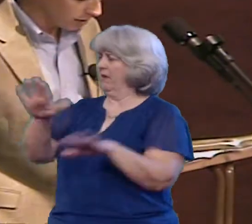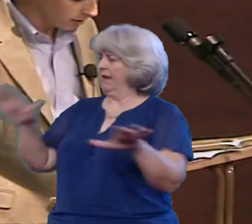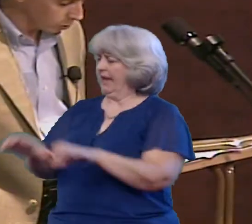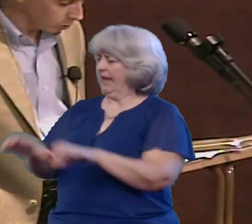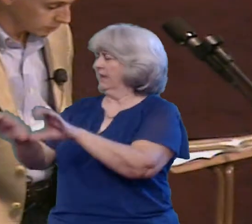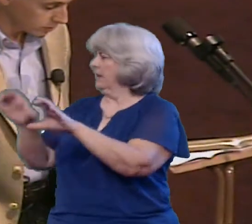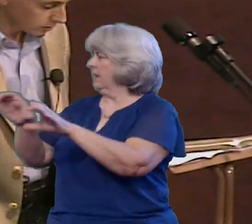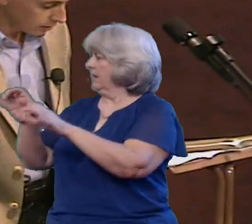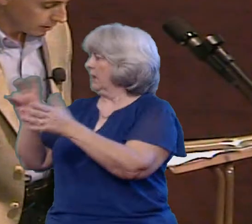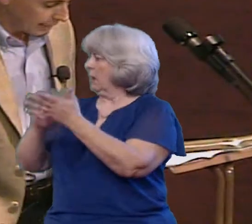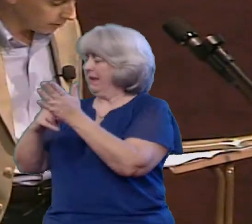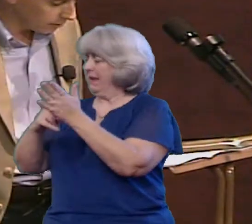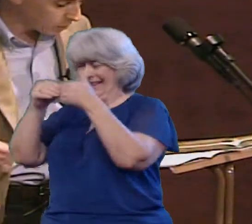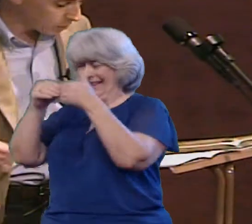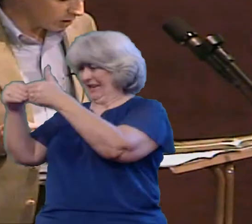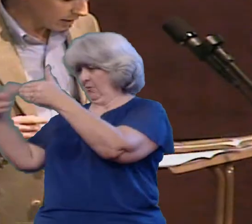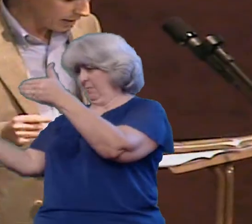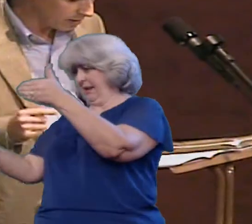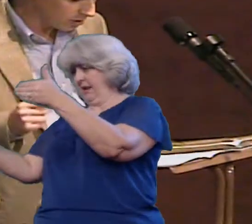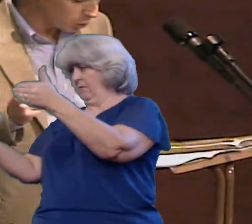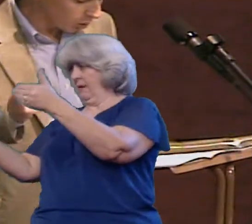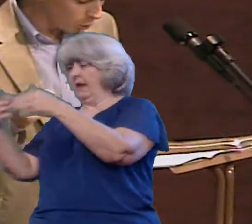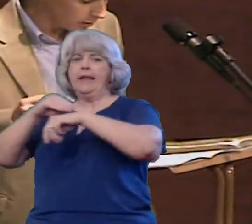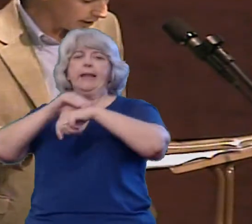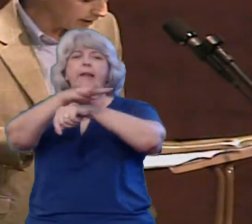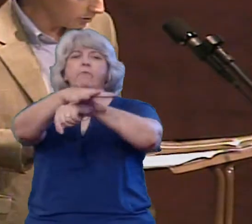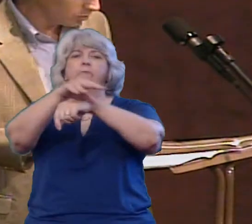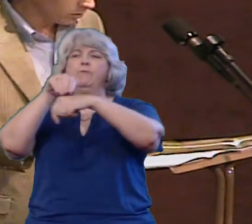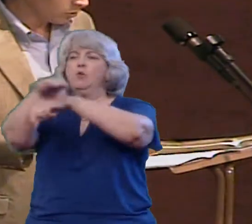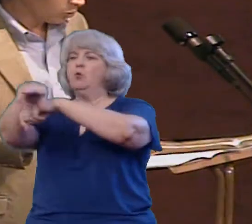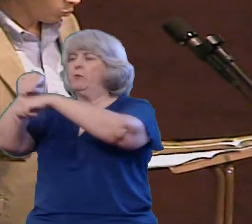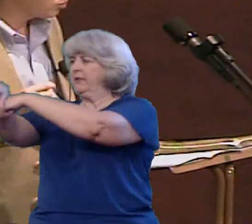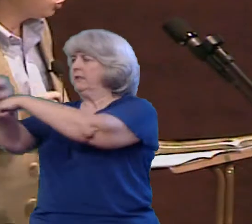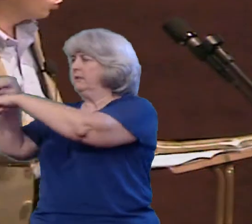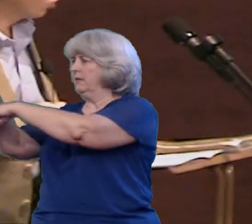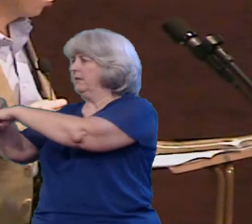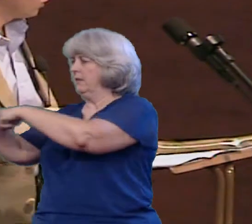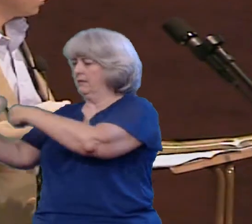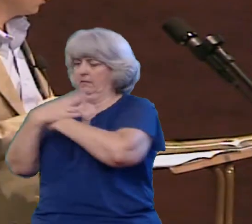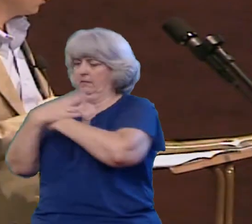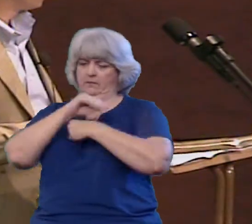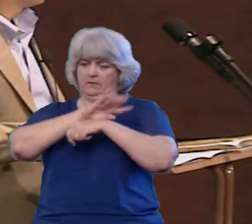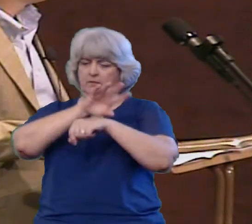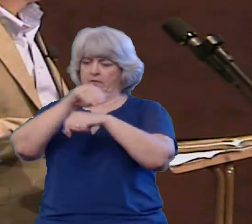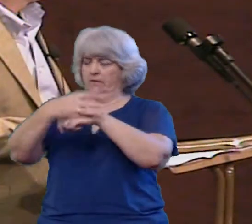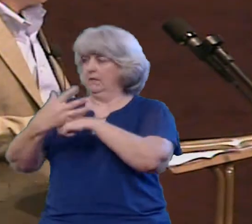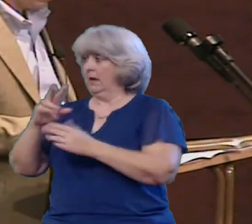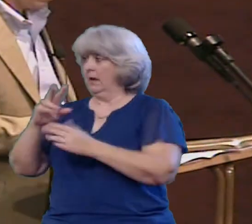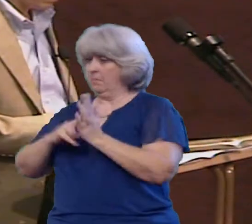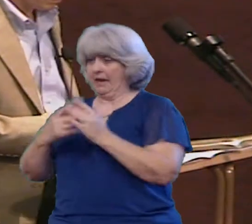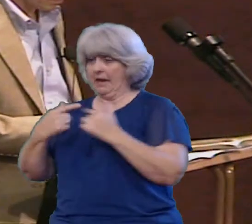is about influence And these families recognize that you can only lead Where you are willing to go